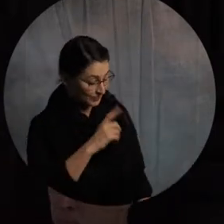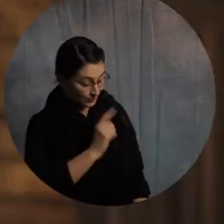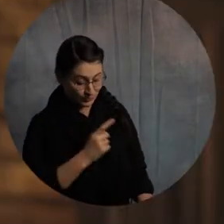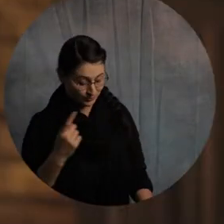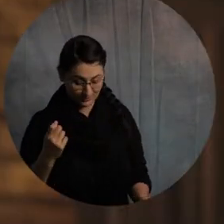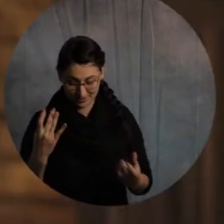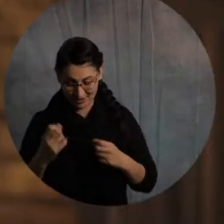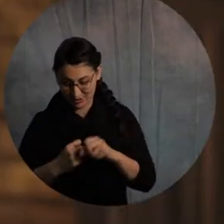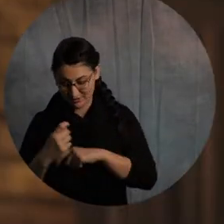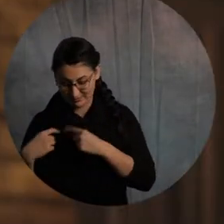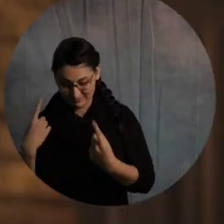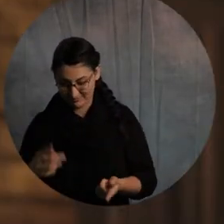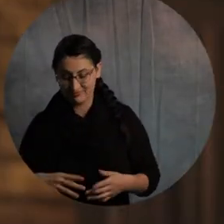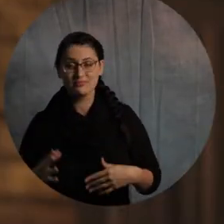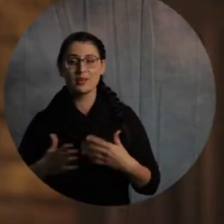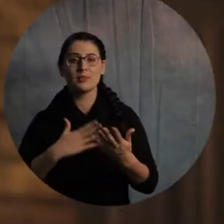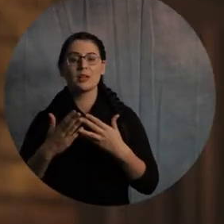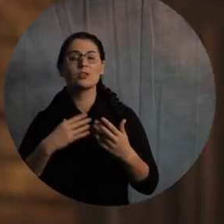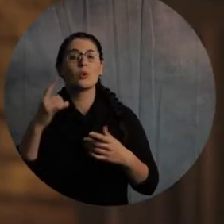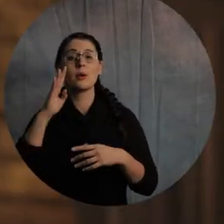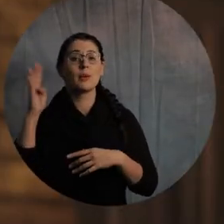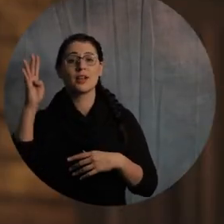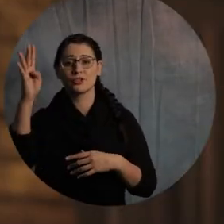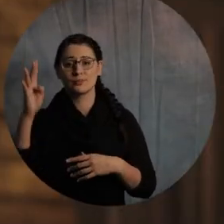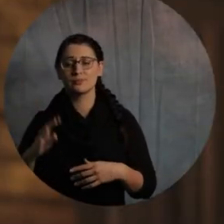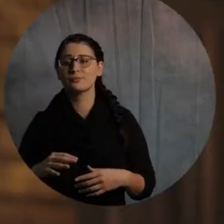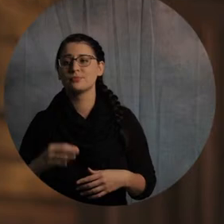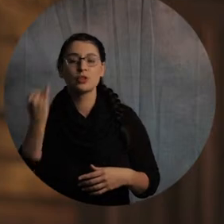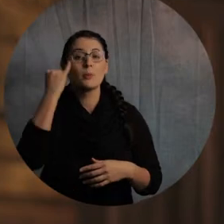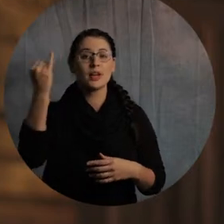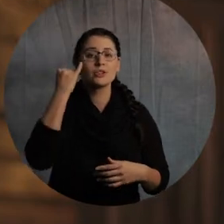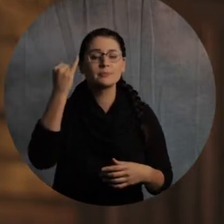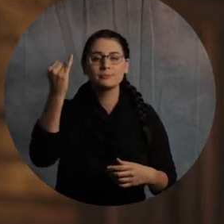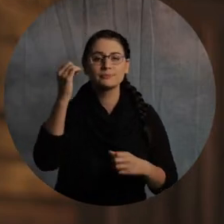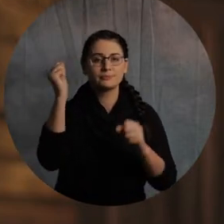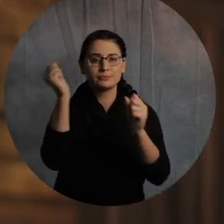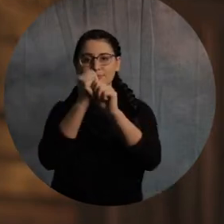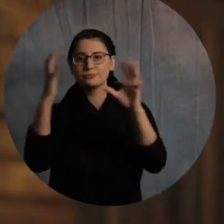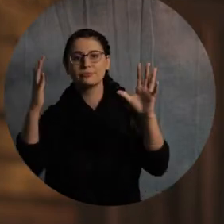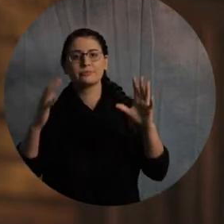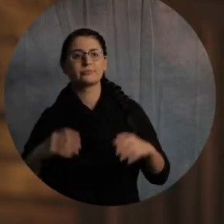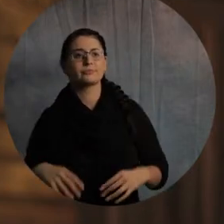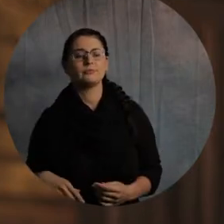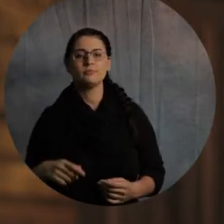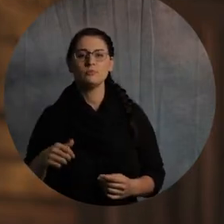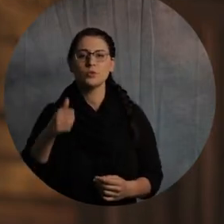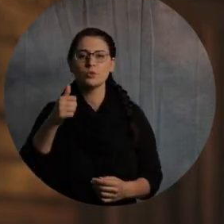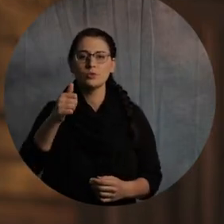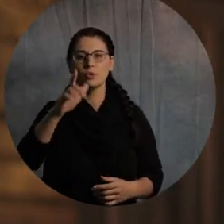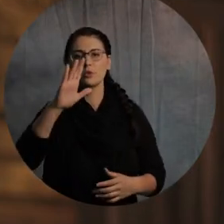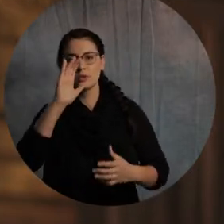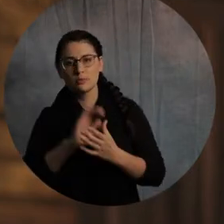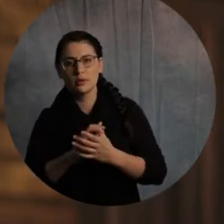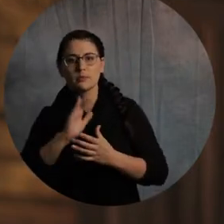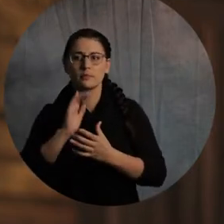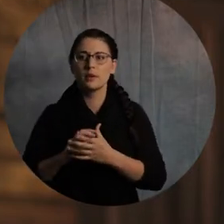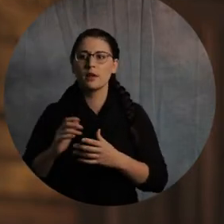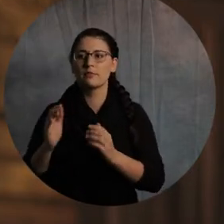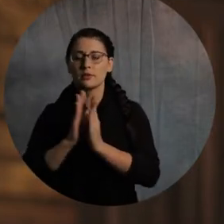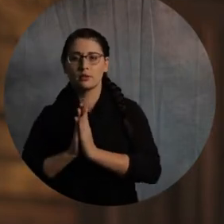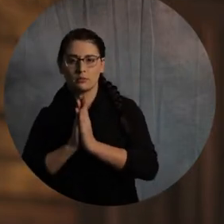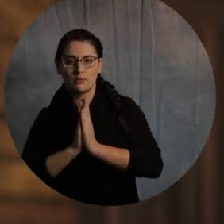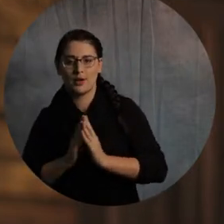But, just think about this. Imagine you and your spouse start praying together. And, you're not praying about so-and-so's flu bug or whatever. But, you're praying